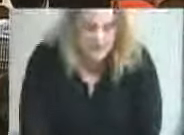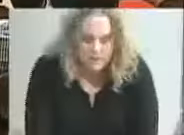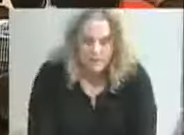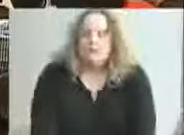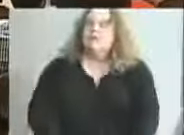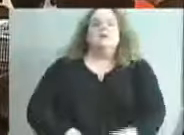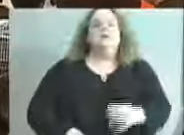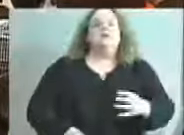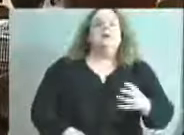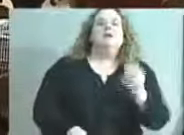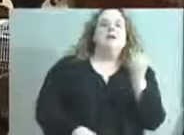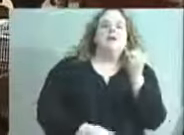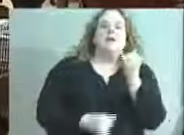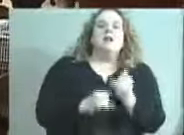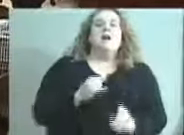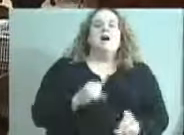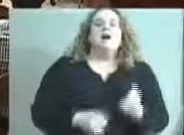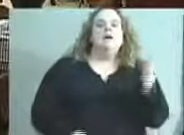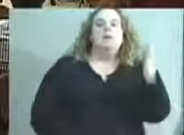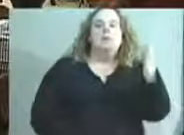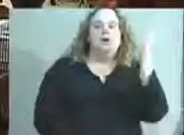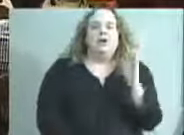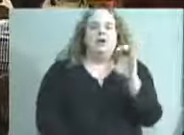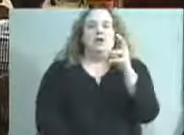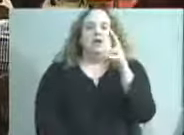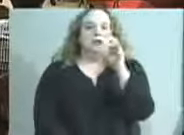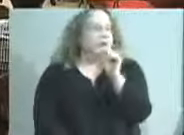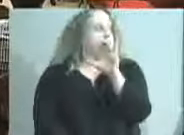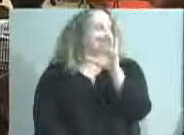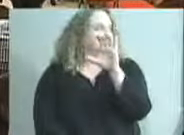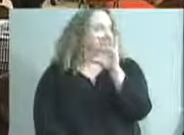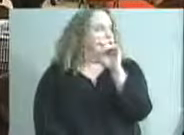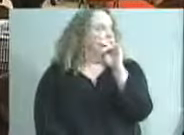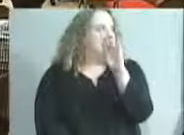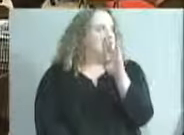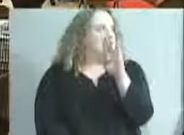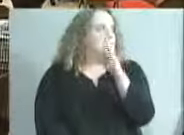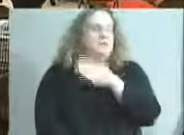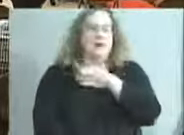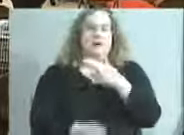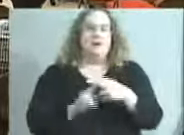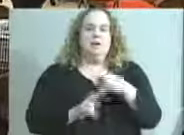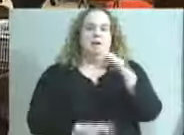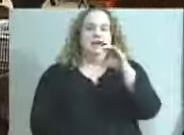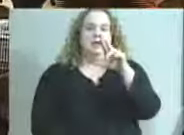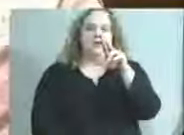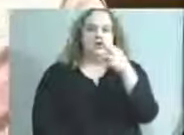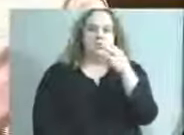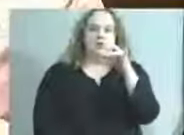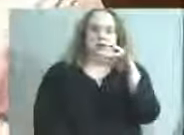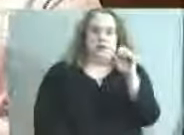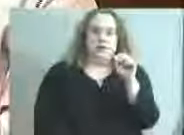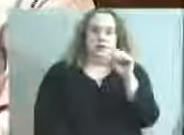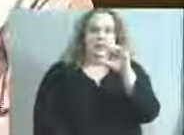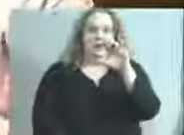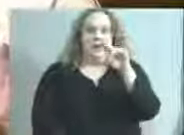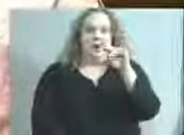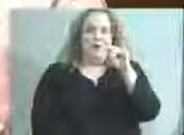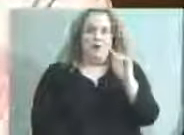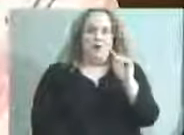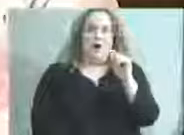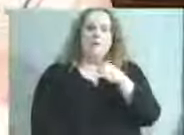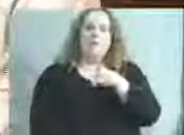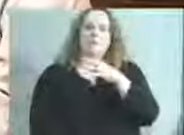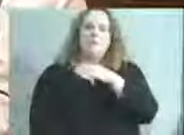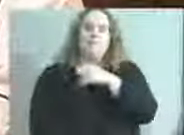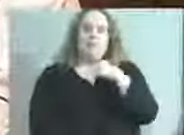Mr. Kolb, you've also been here before. Three minutes, one bell after two and a half. My name is Chris Kolb, as you know, and I'm a member of St. Francis of Assisi